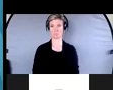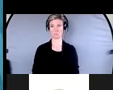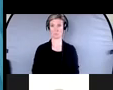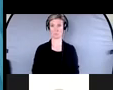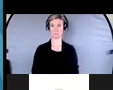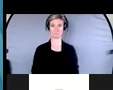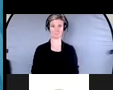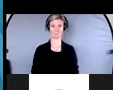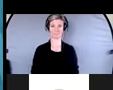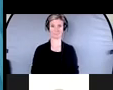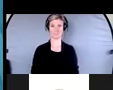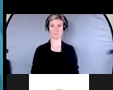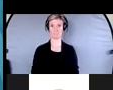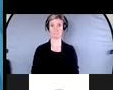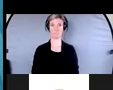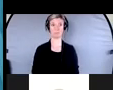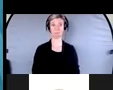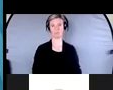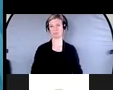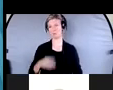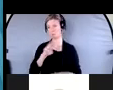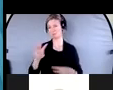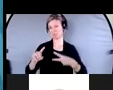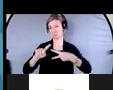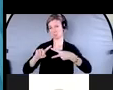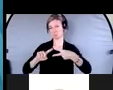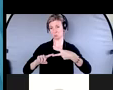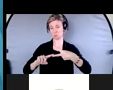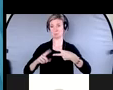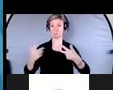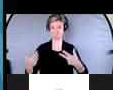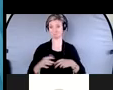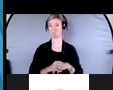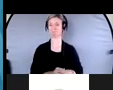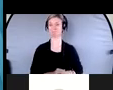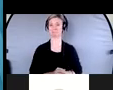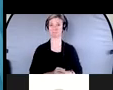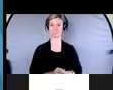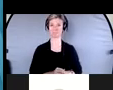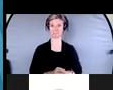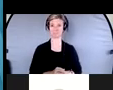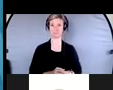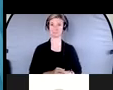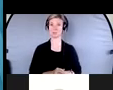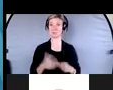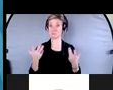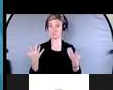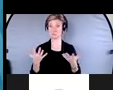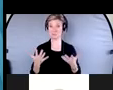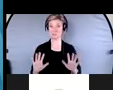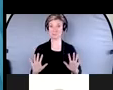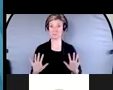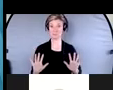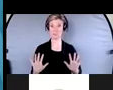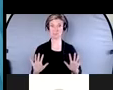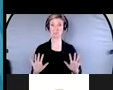site, OSC.ca, different ways that you can reach us, and different ways that you can get answers. And that said, I'm now going